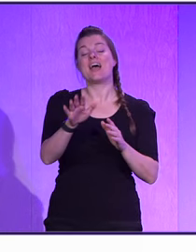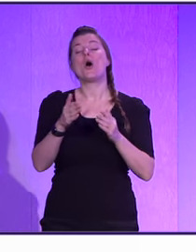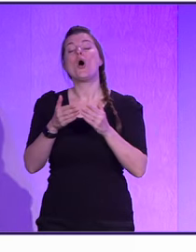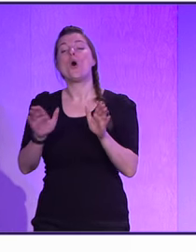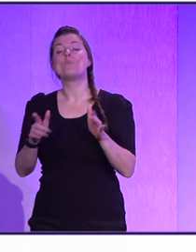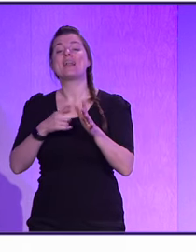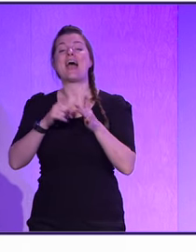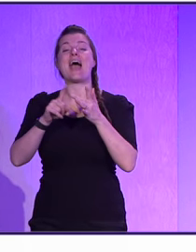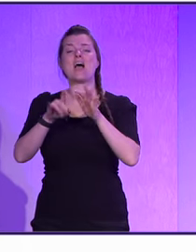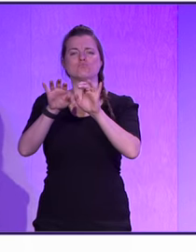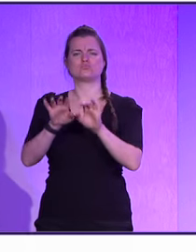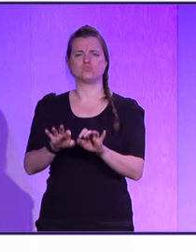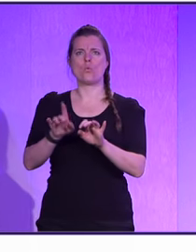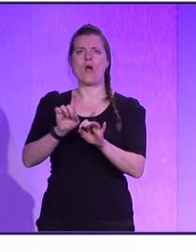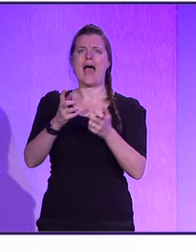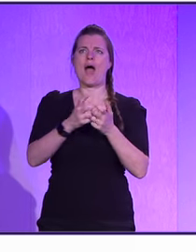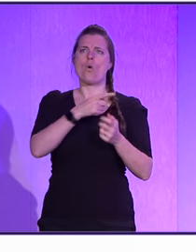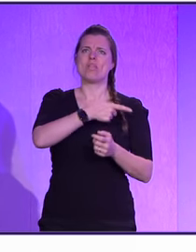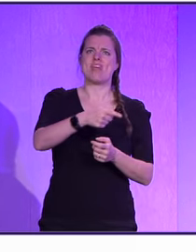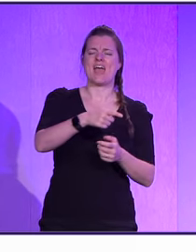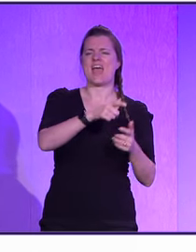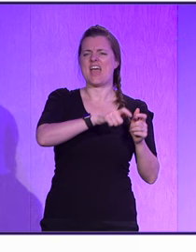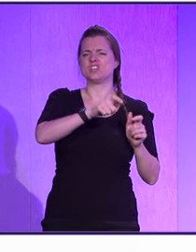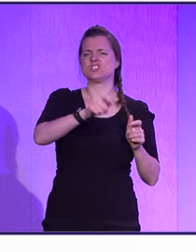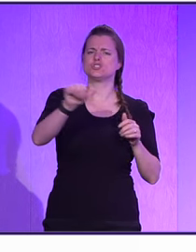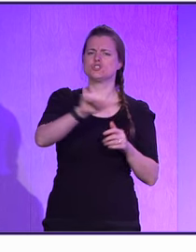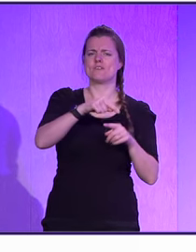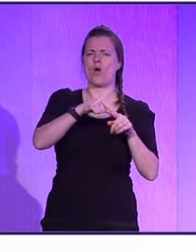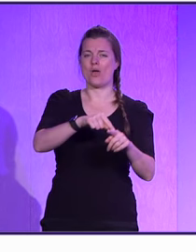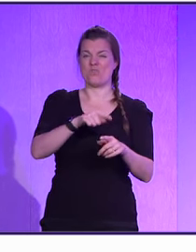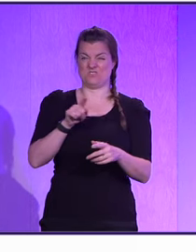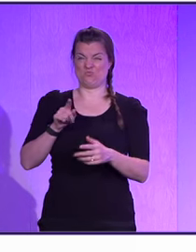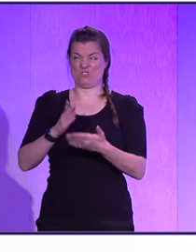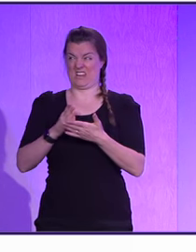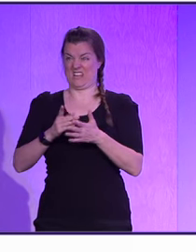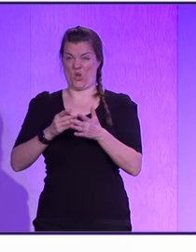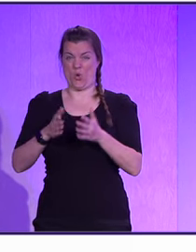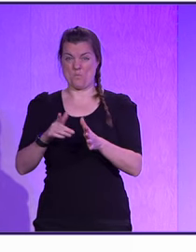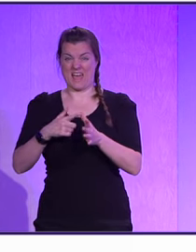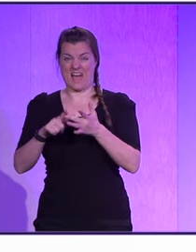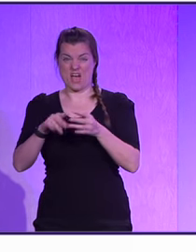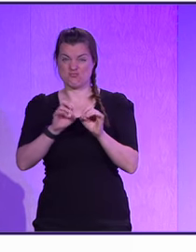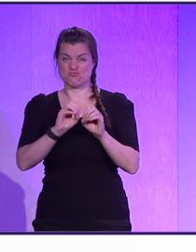OpenAI kind of wrote what their agents should adhere to. That's like a code of conduct, just for their agents.